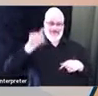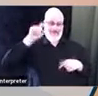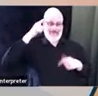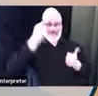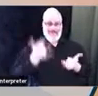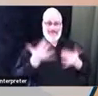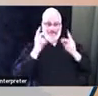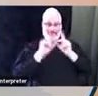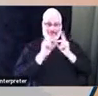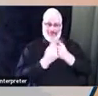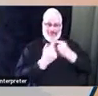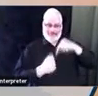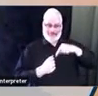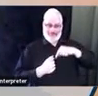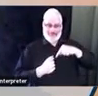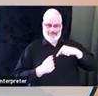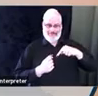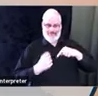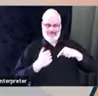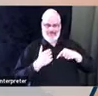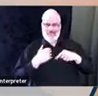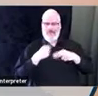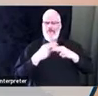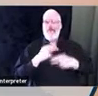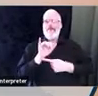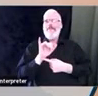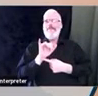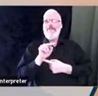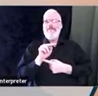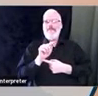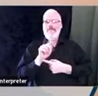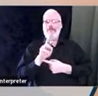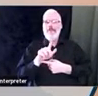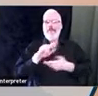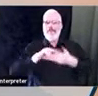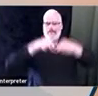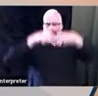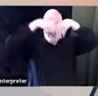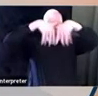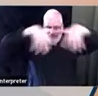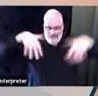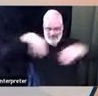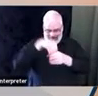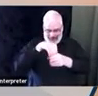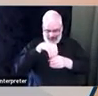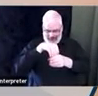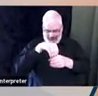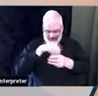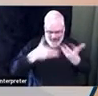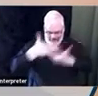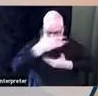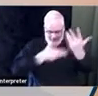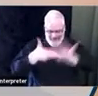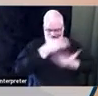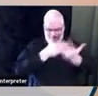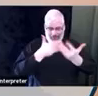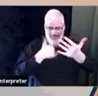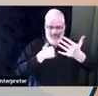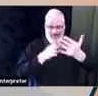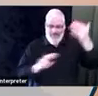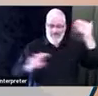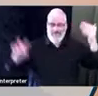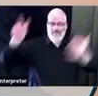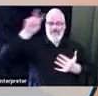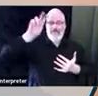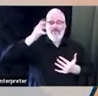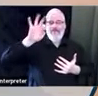to get out. I've had some involvement with other city leaders and department and division heads, but I would definitely have to get out and